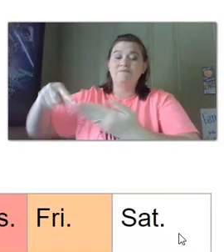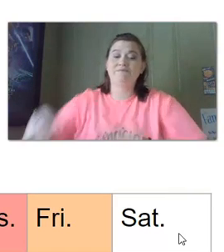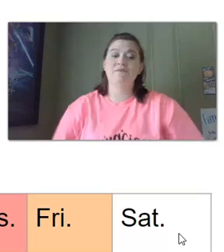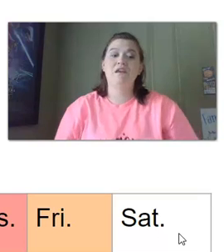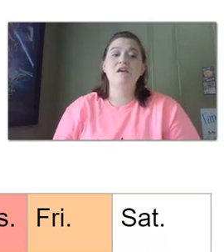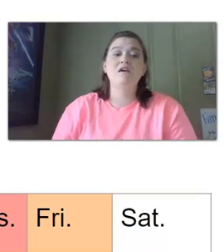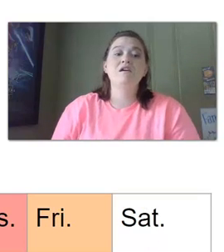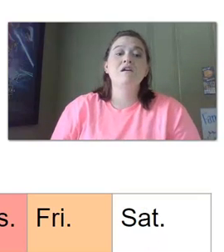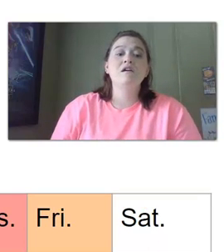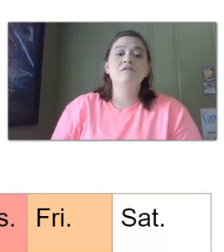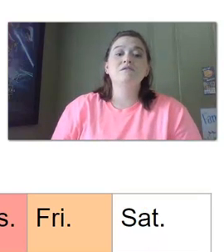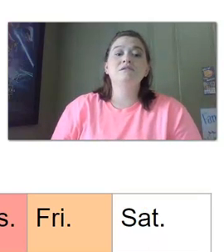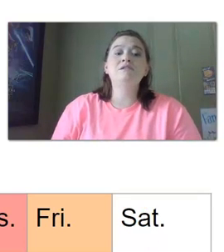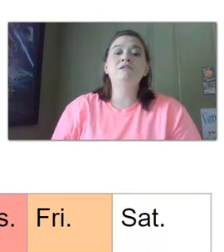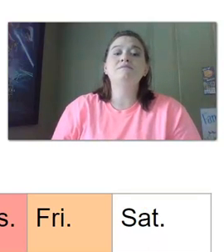the week